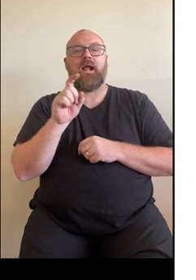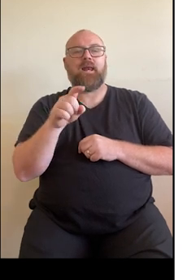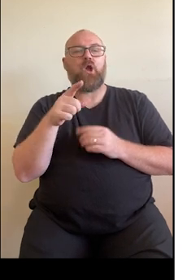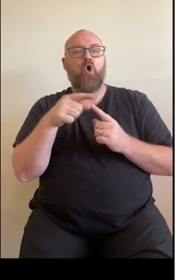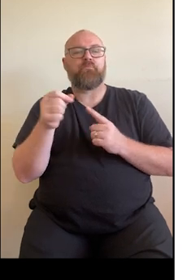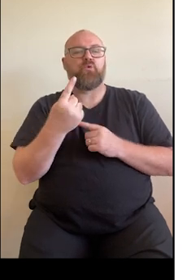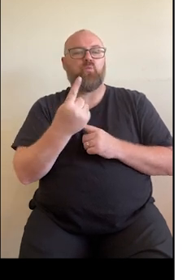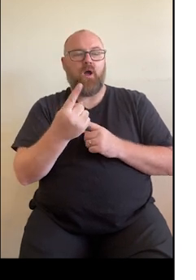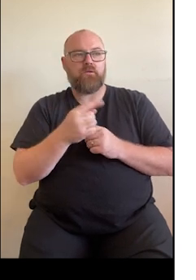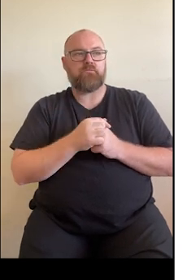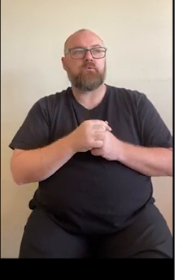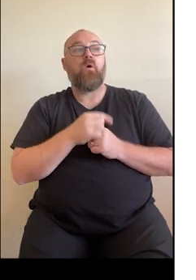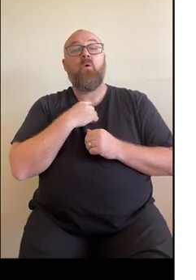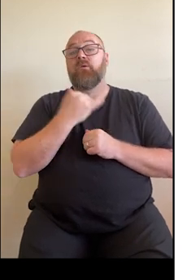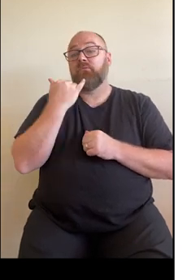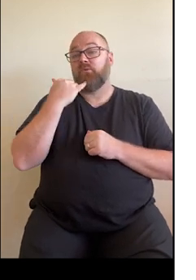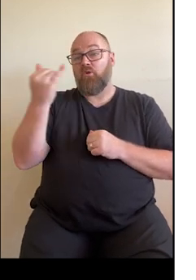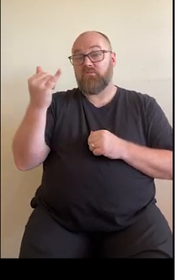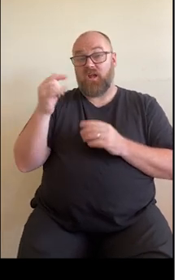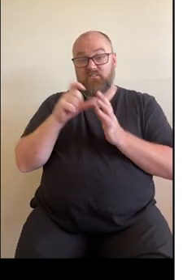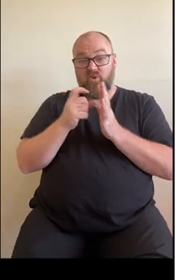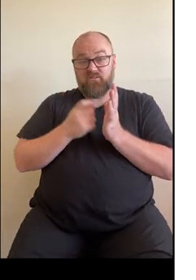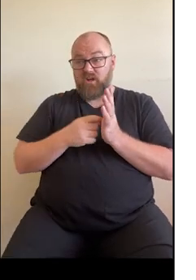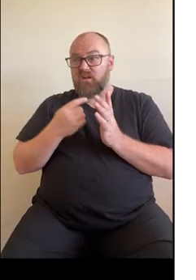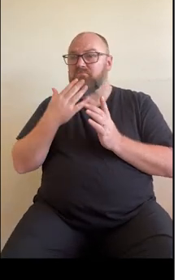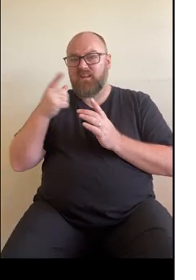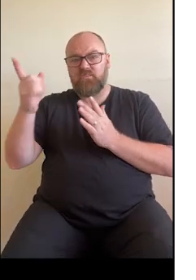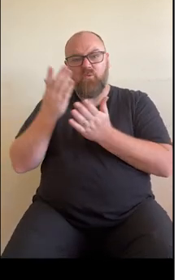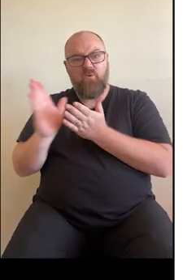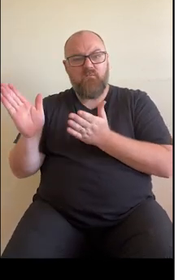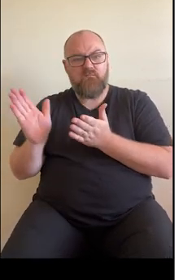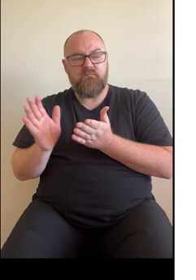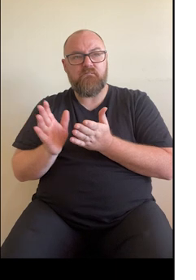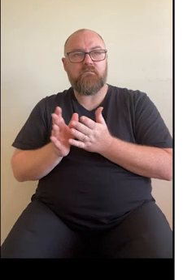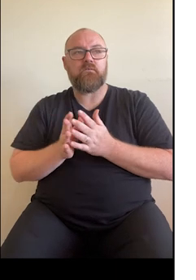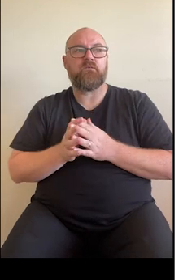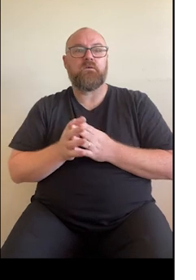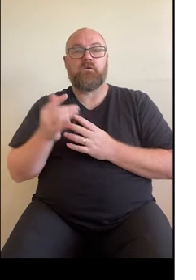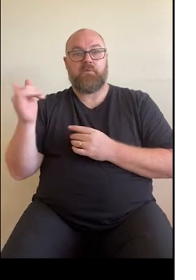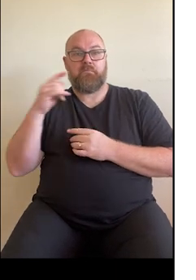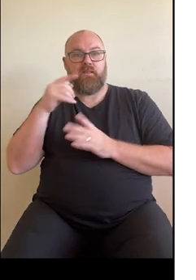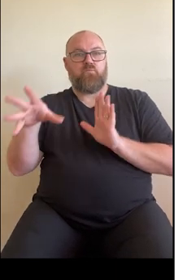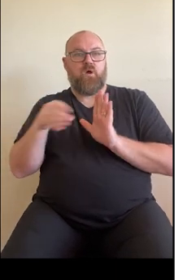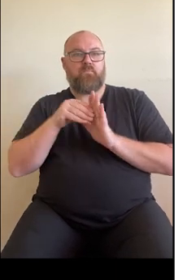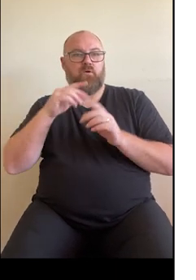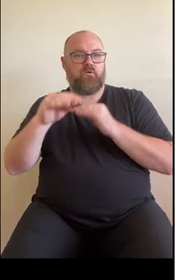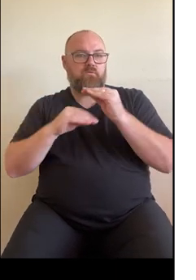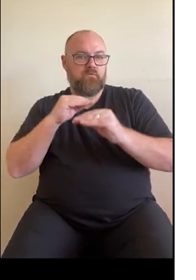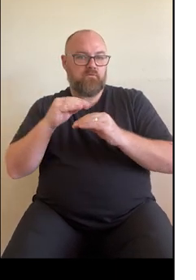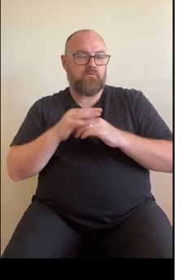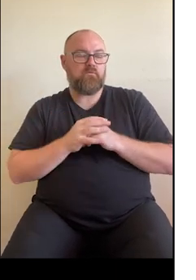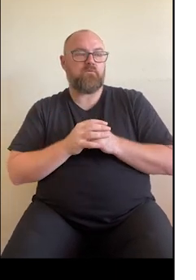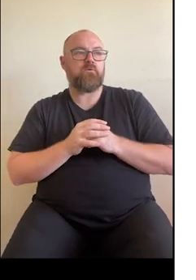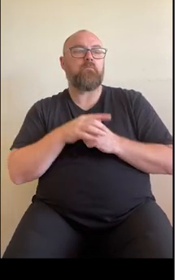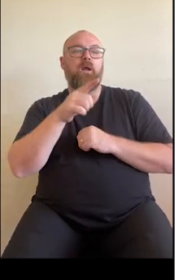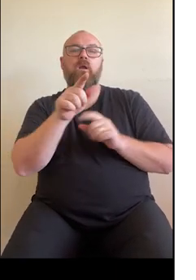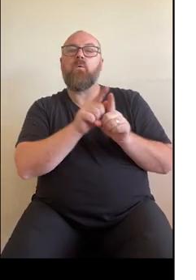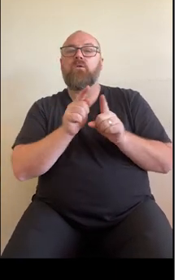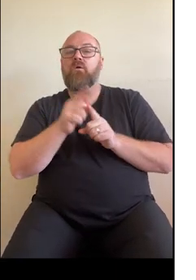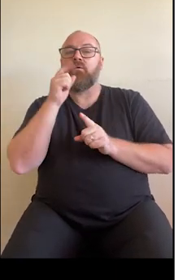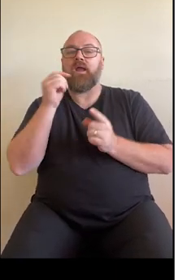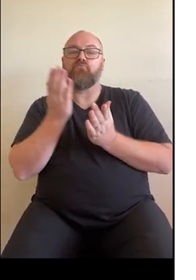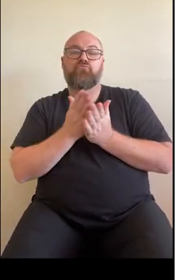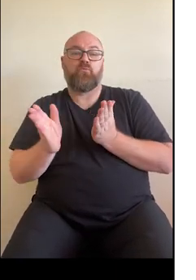provider who uploaded the document, ask them to remove it and they may upload a new one. And you can also remove the